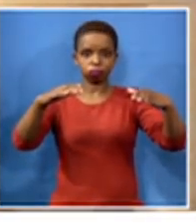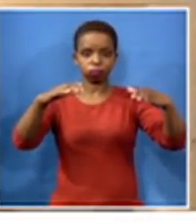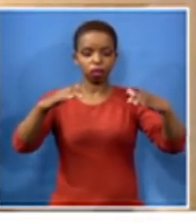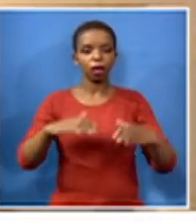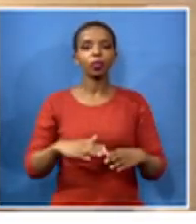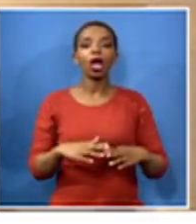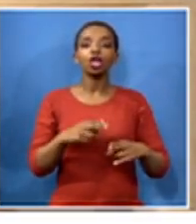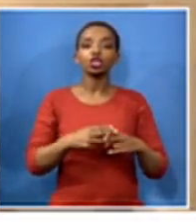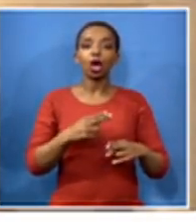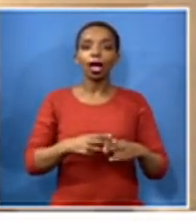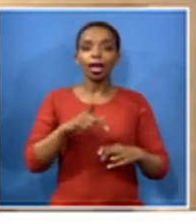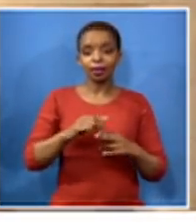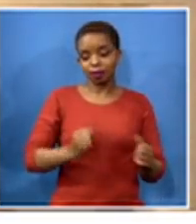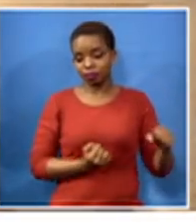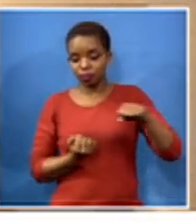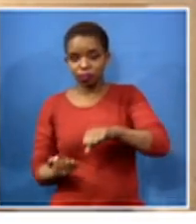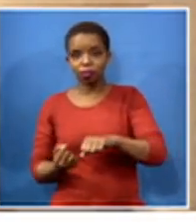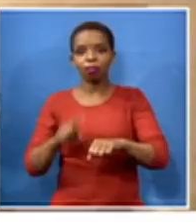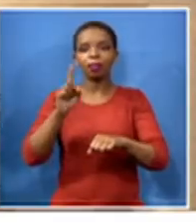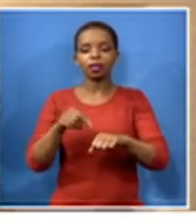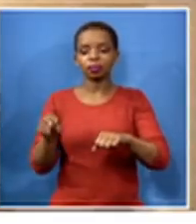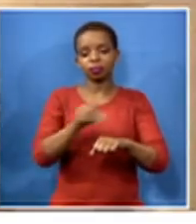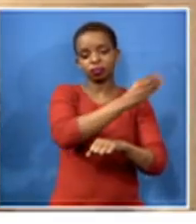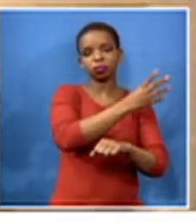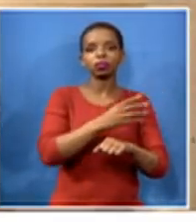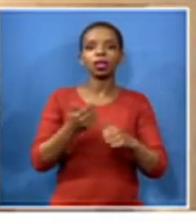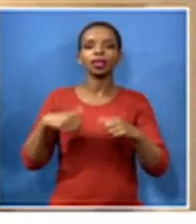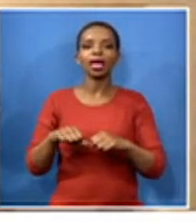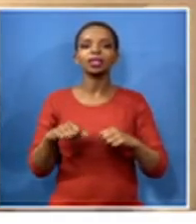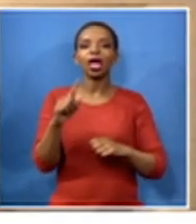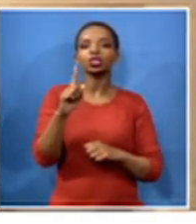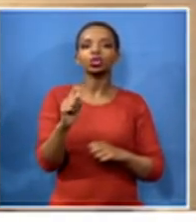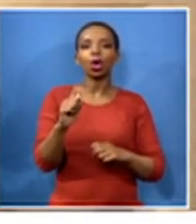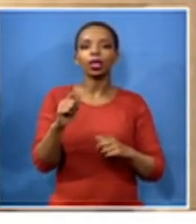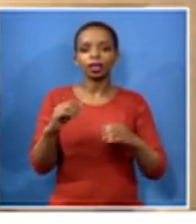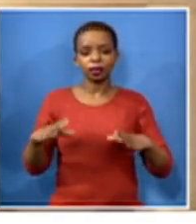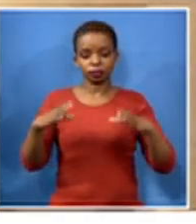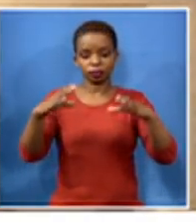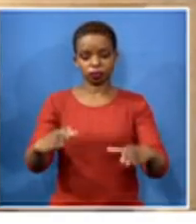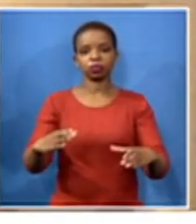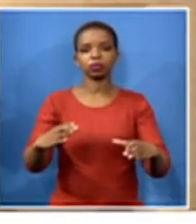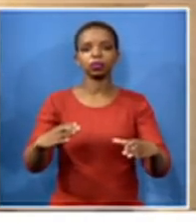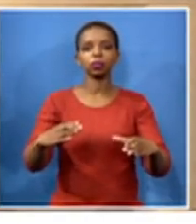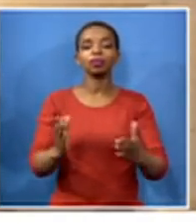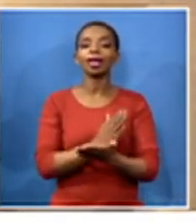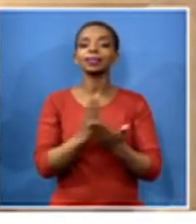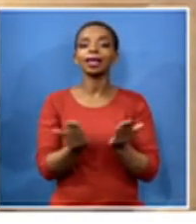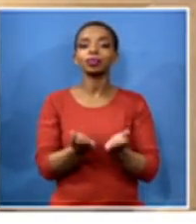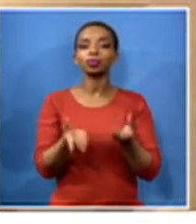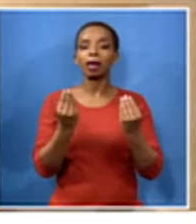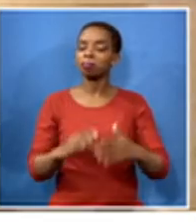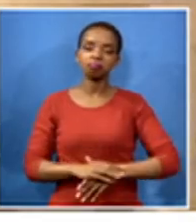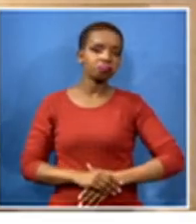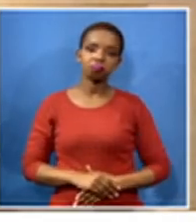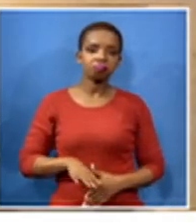supposed to be replaced with mobile toilets some schools haven't received that as of yet uh